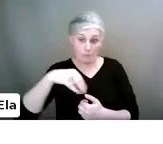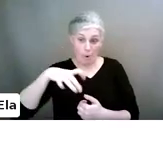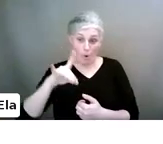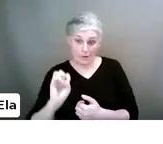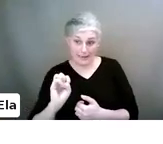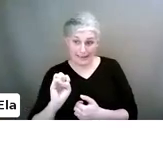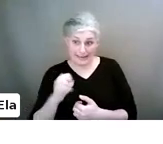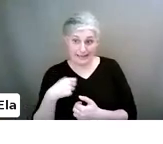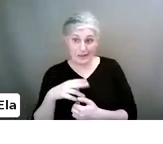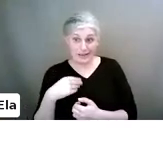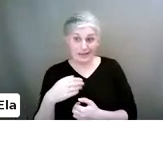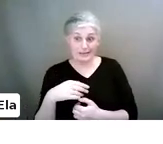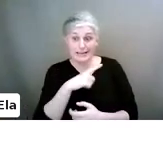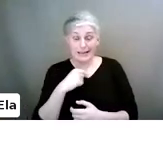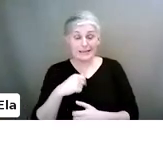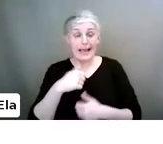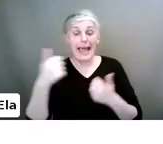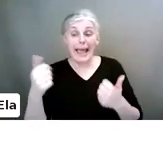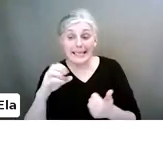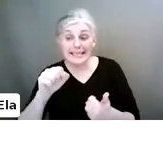hey, Siri, it'll go off.